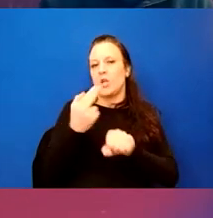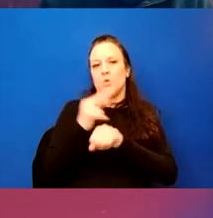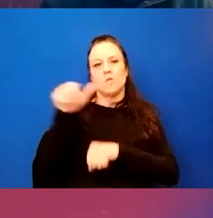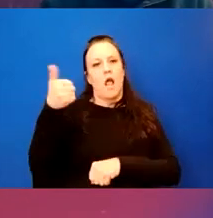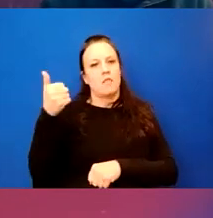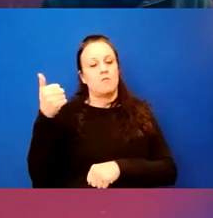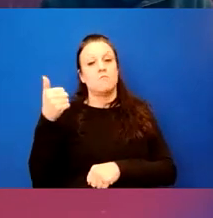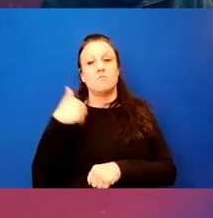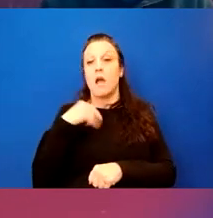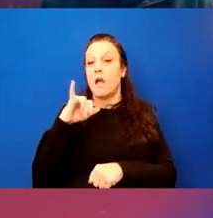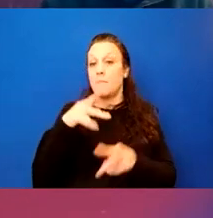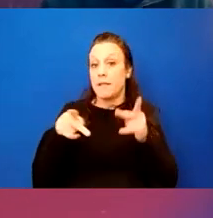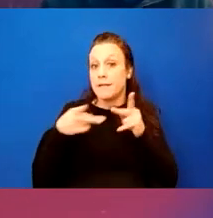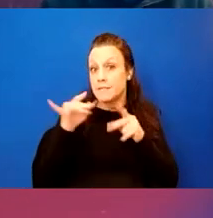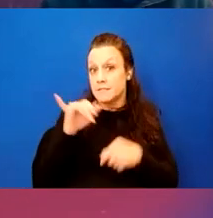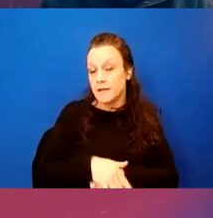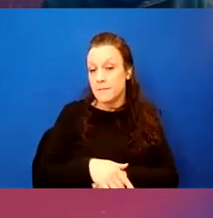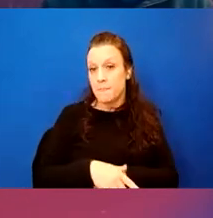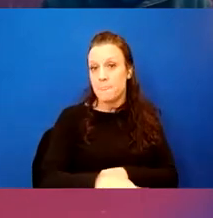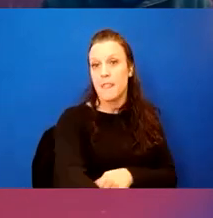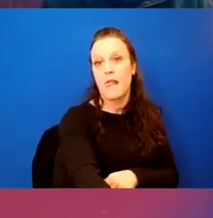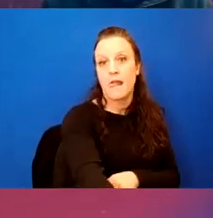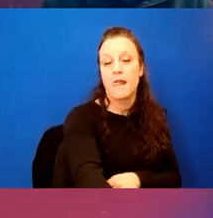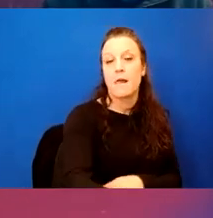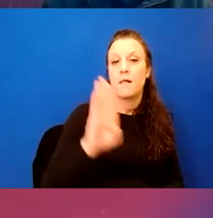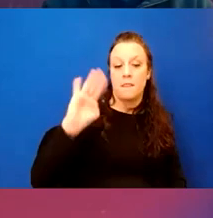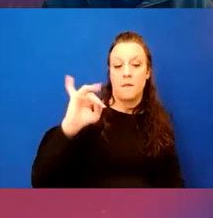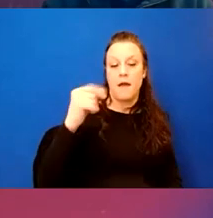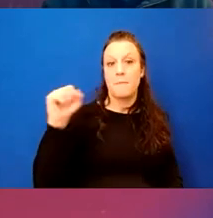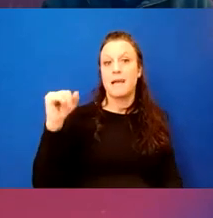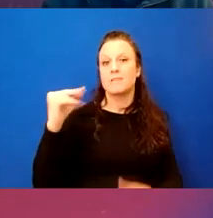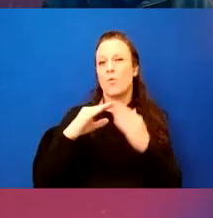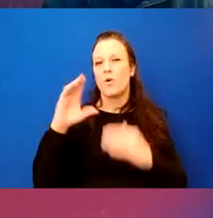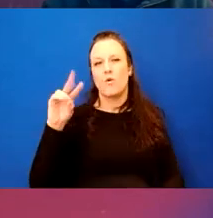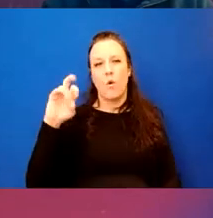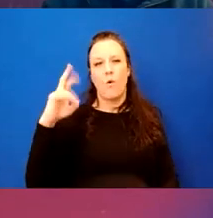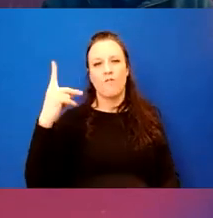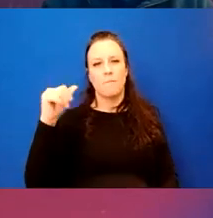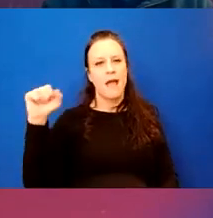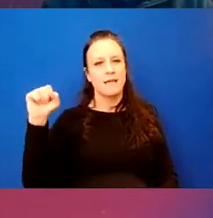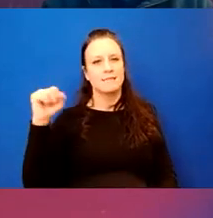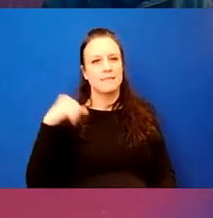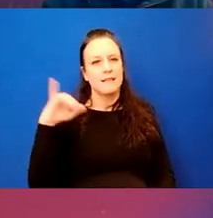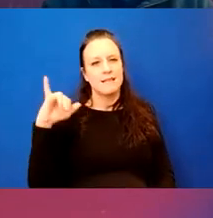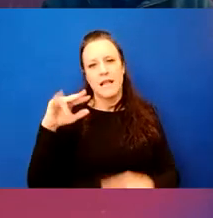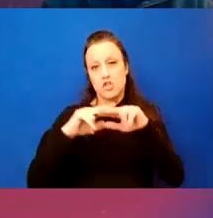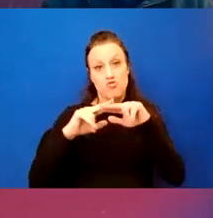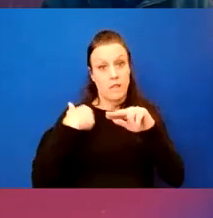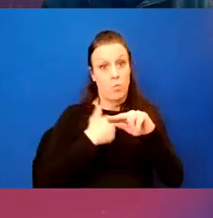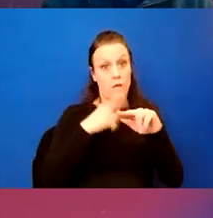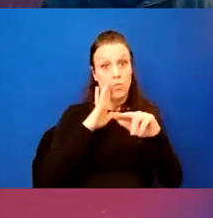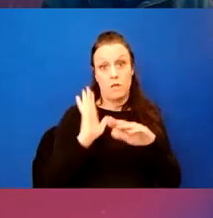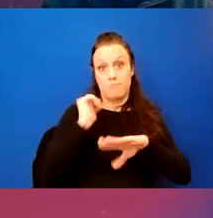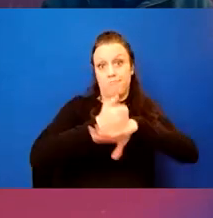on places like, uh, the, the, uh, bypass or the overpass, um, on places like the, the track that we're going to build,